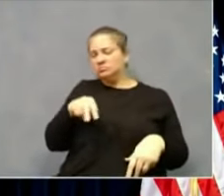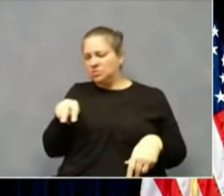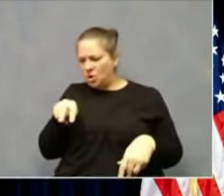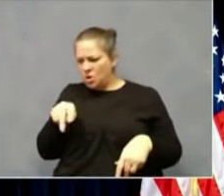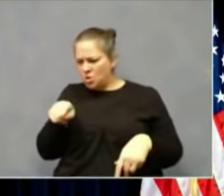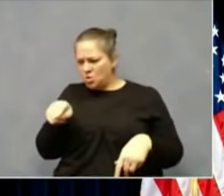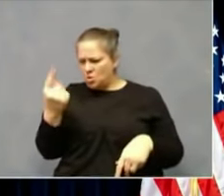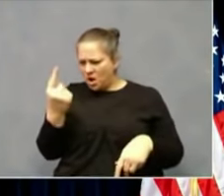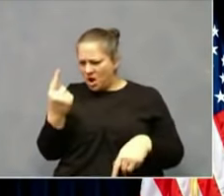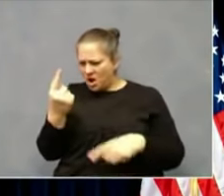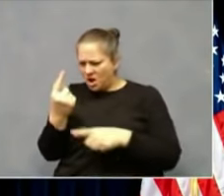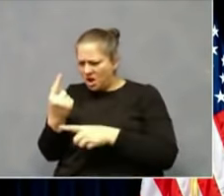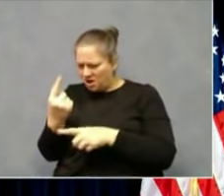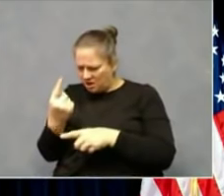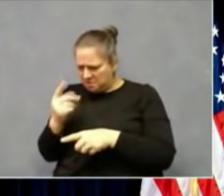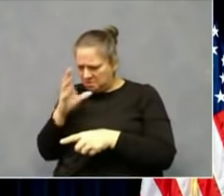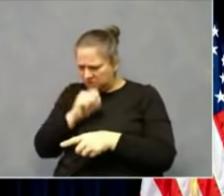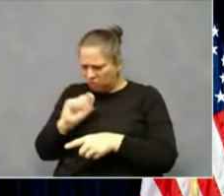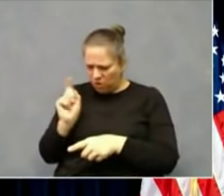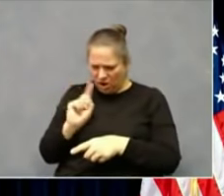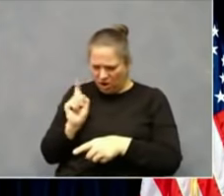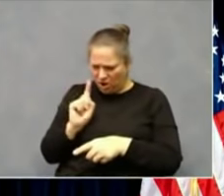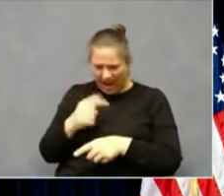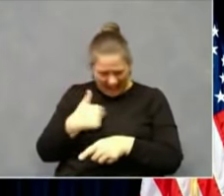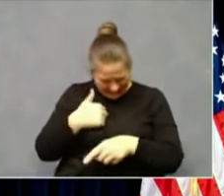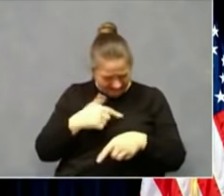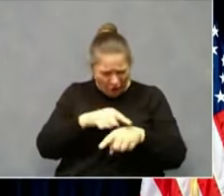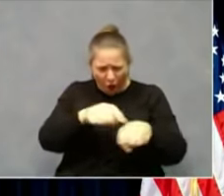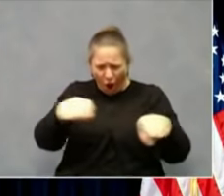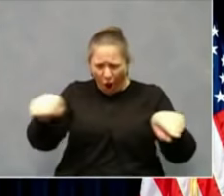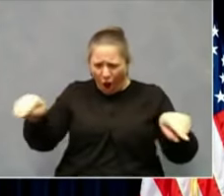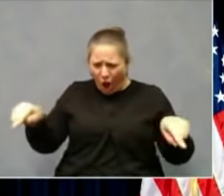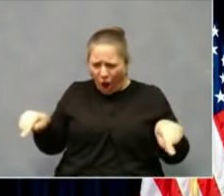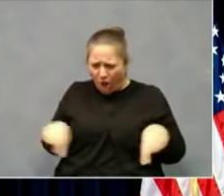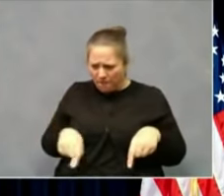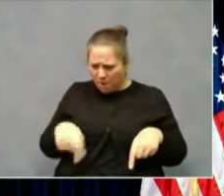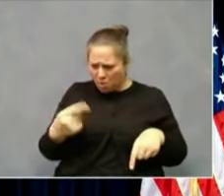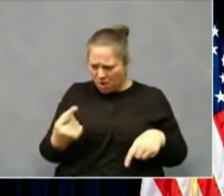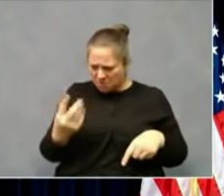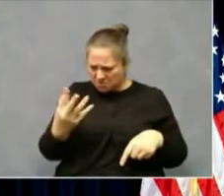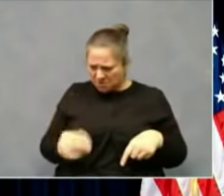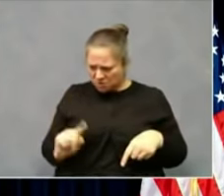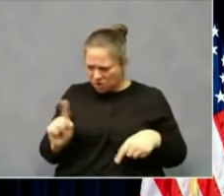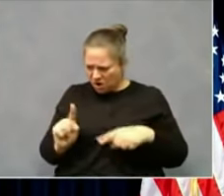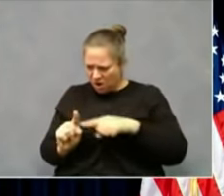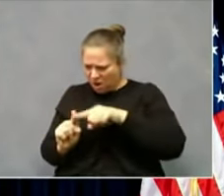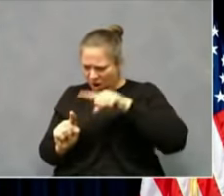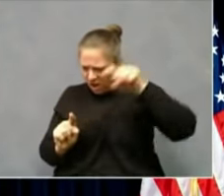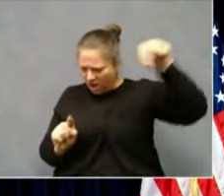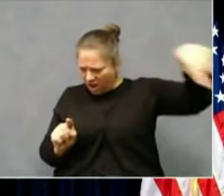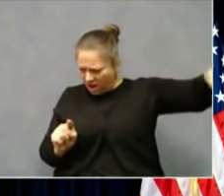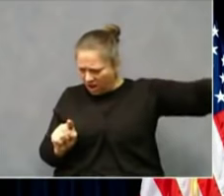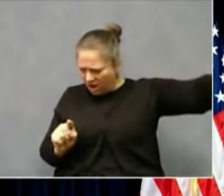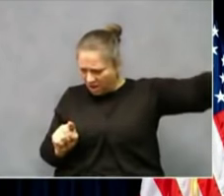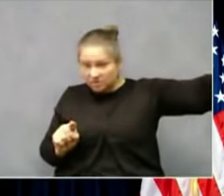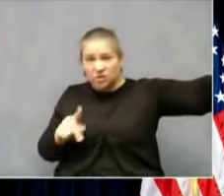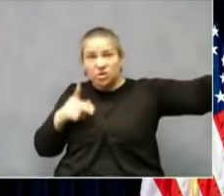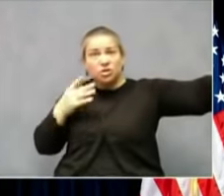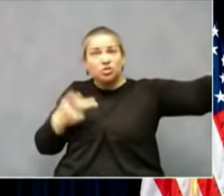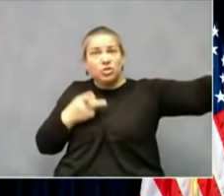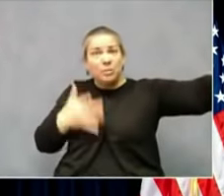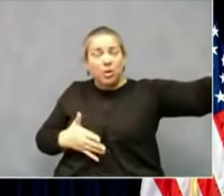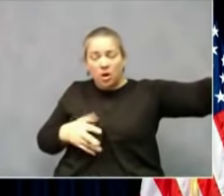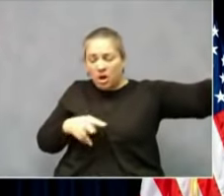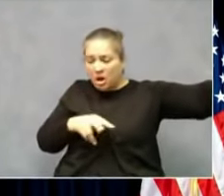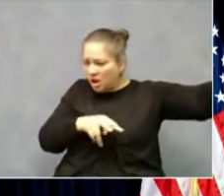so important. I want people to remember that lesson when they simply say that we ought to give